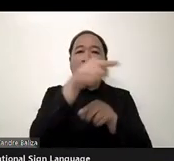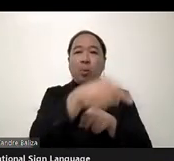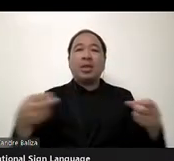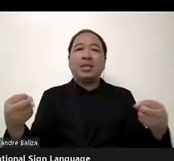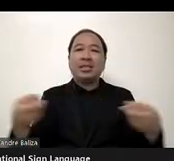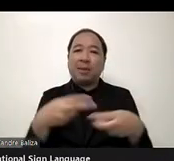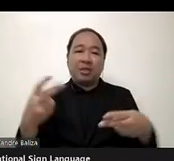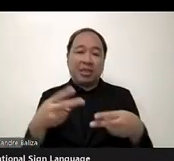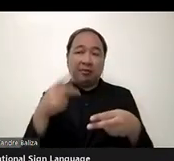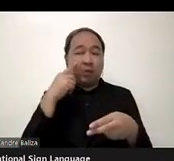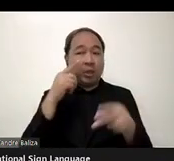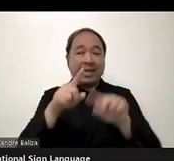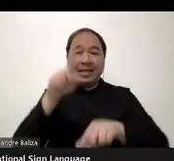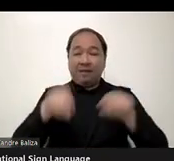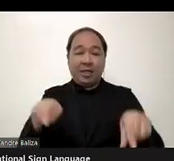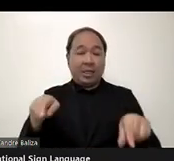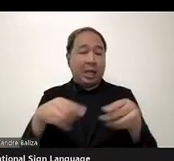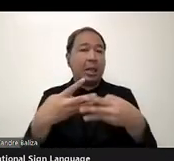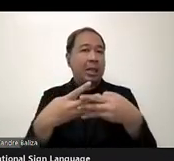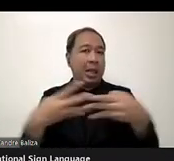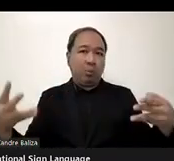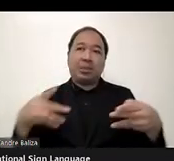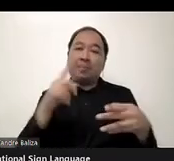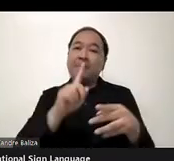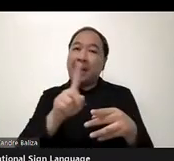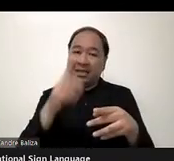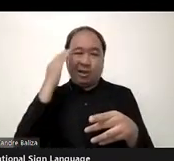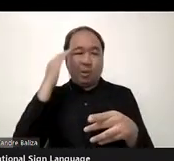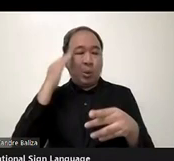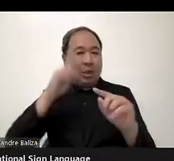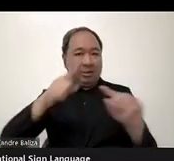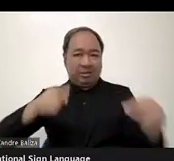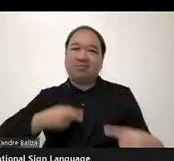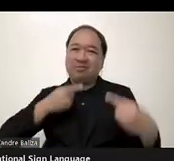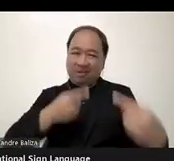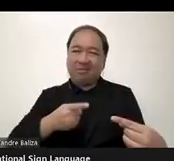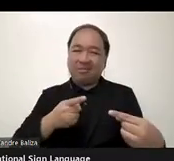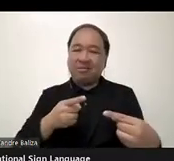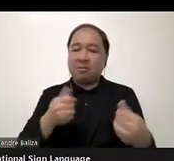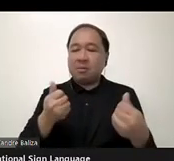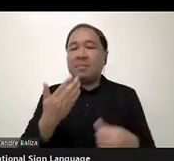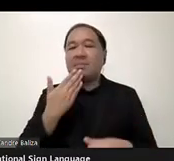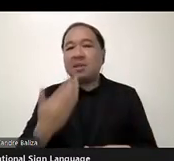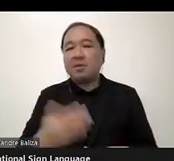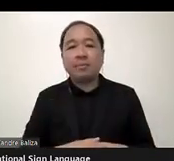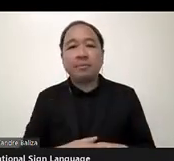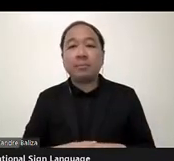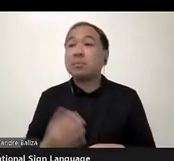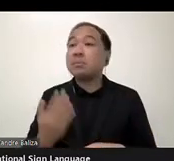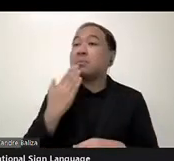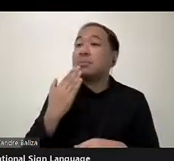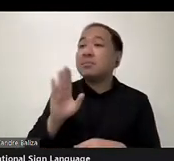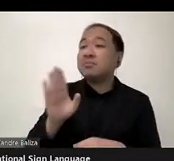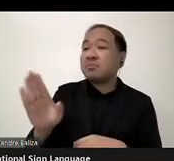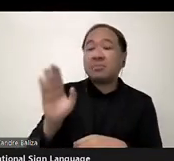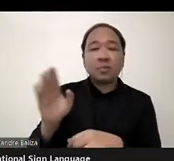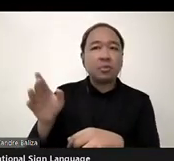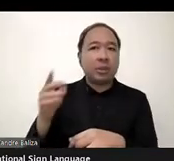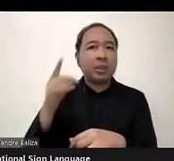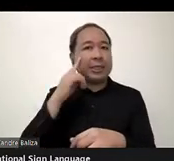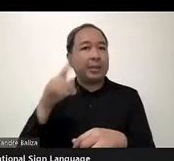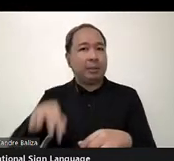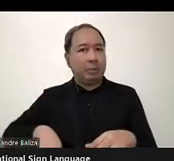you. Yes. Yes. Thank you. Thank you very much, Akram, for this very insightful